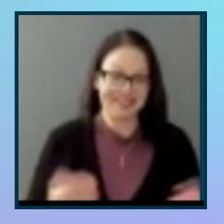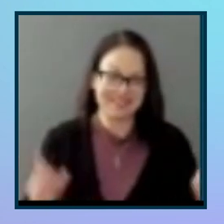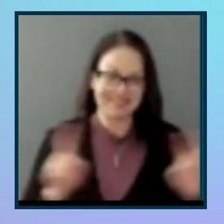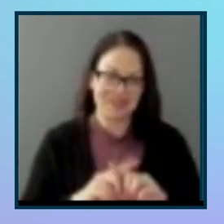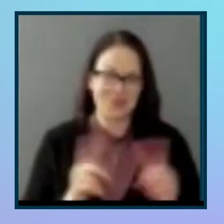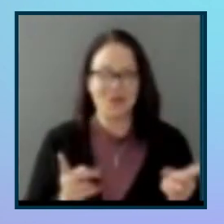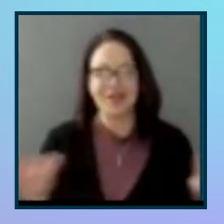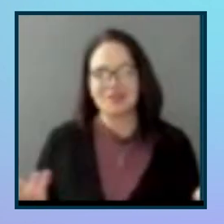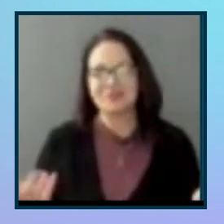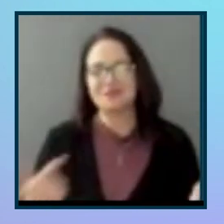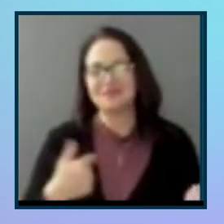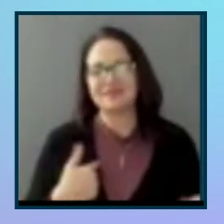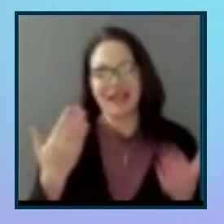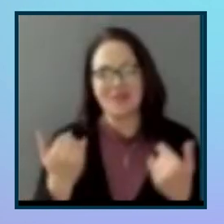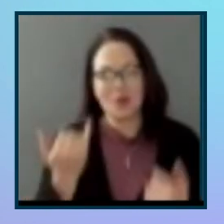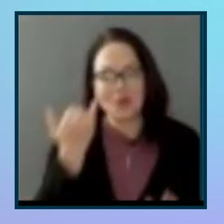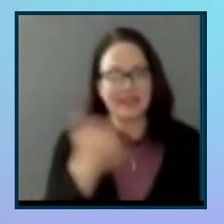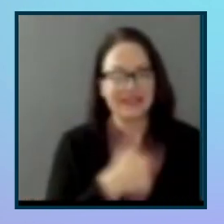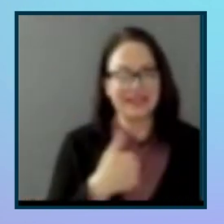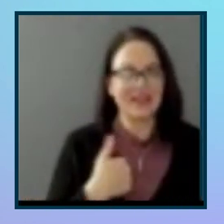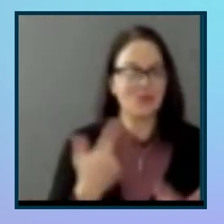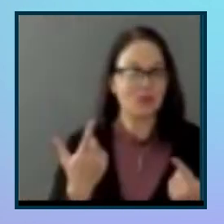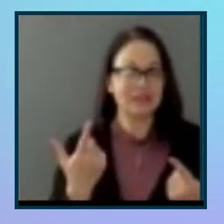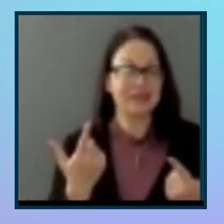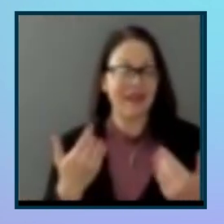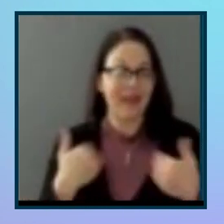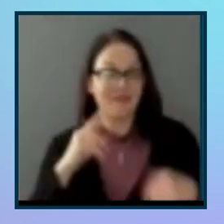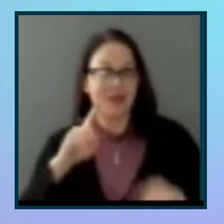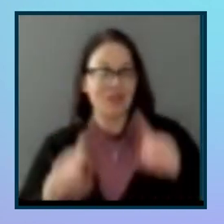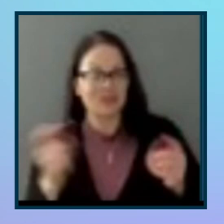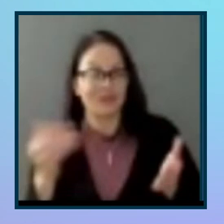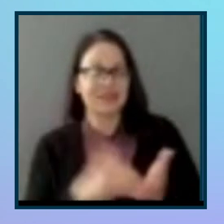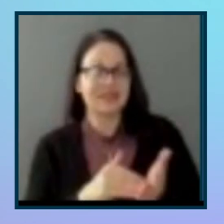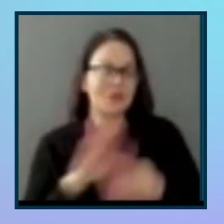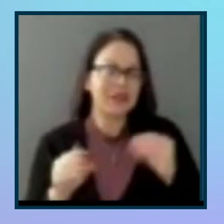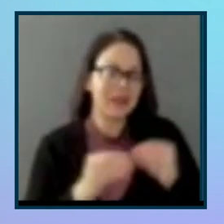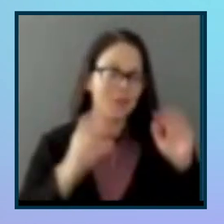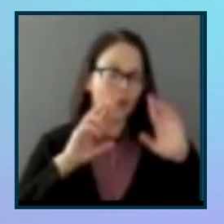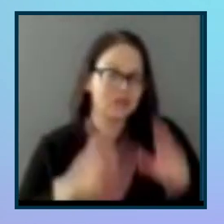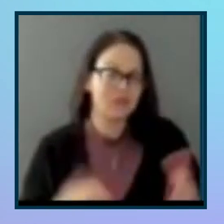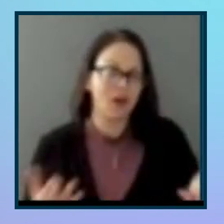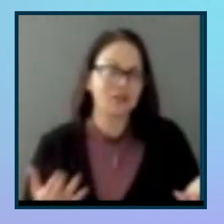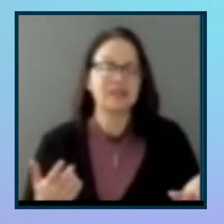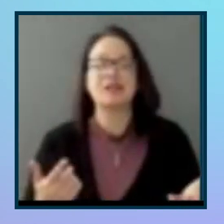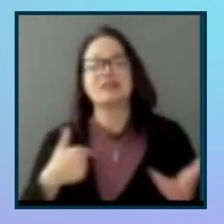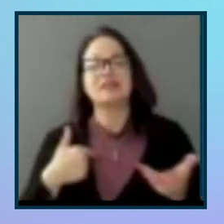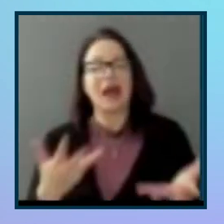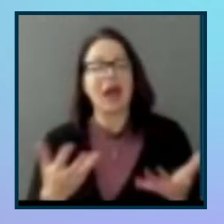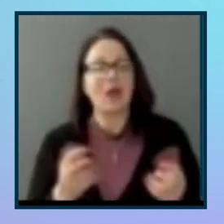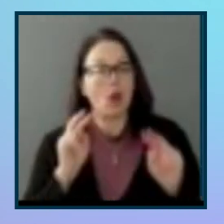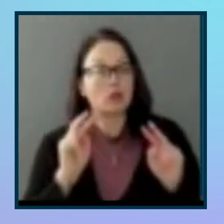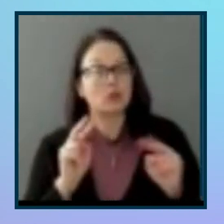I'm, I'm hoping if we do surveys again, that we'll get more responses. I really would like to see more